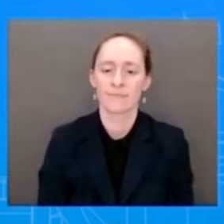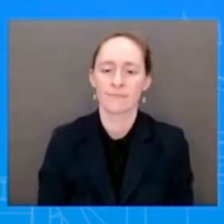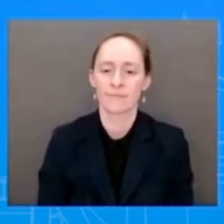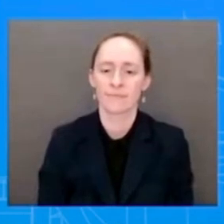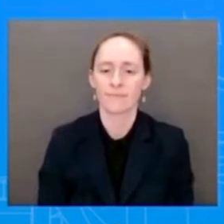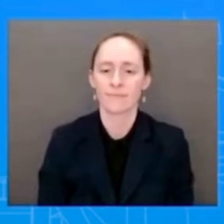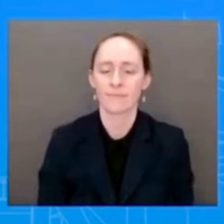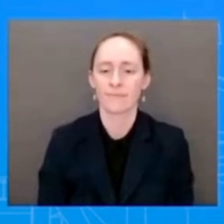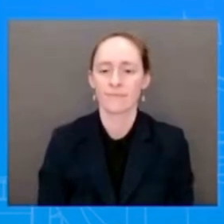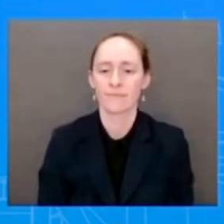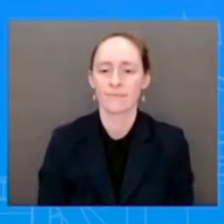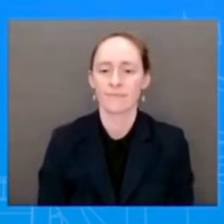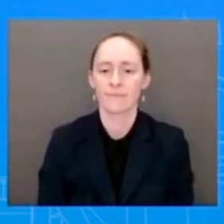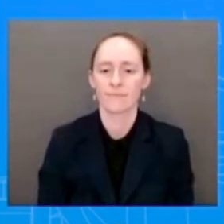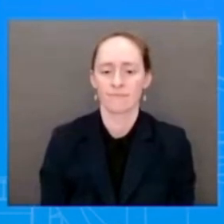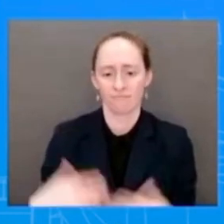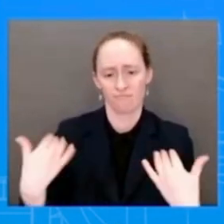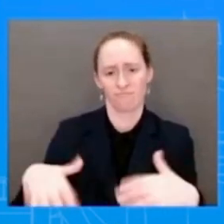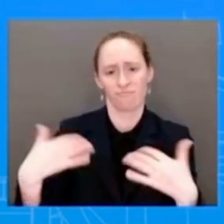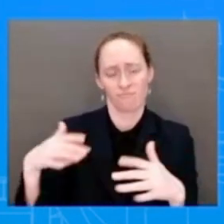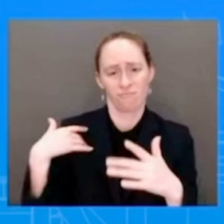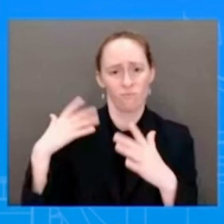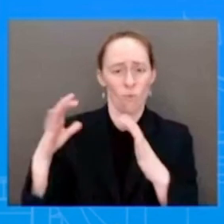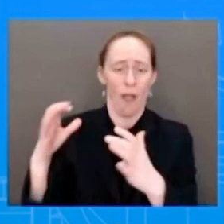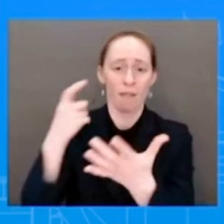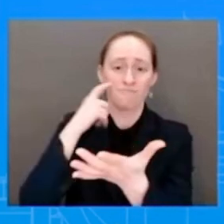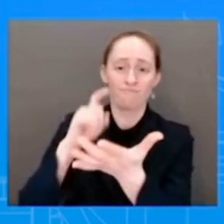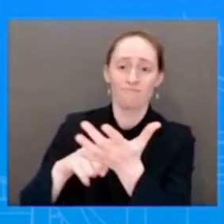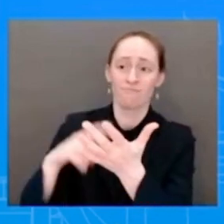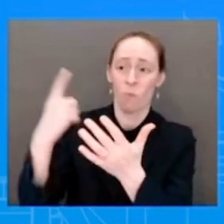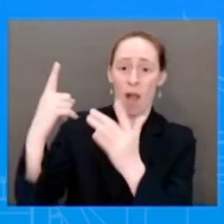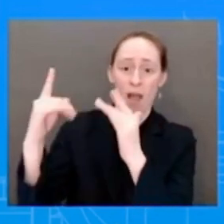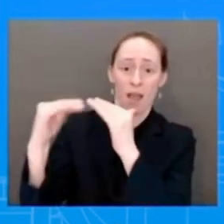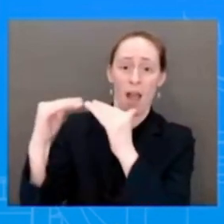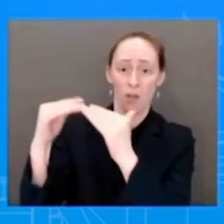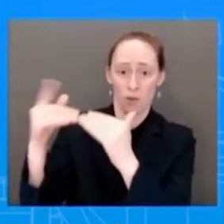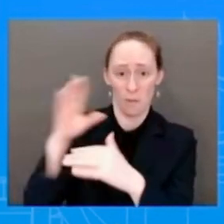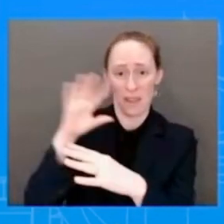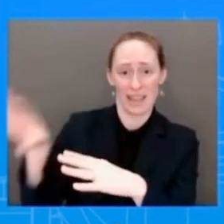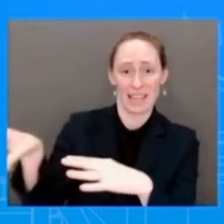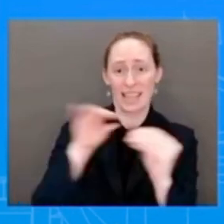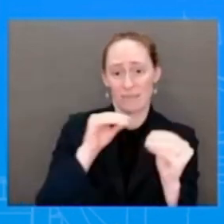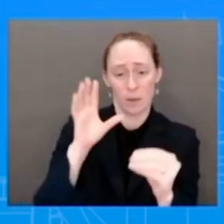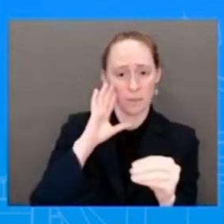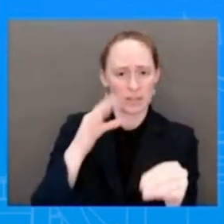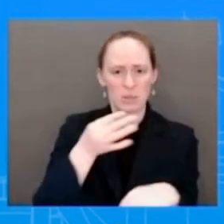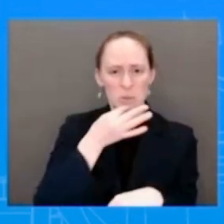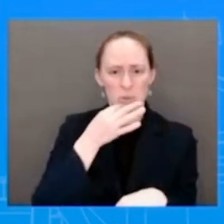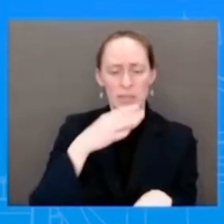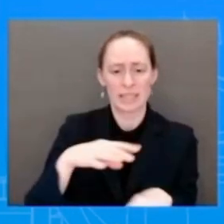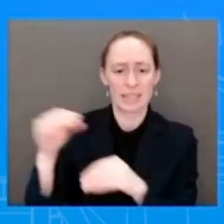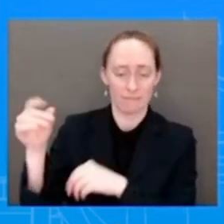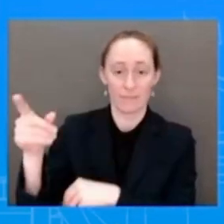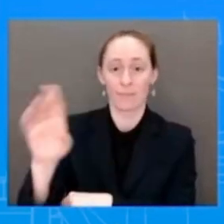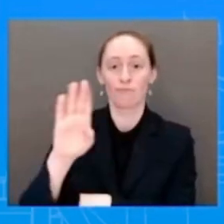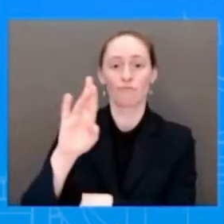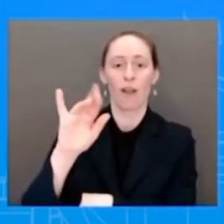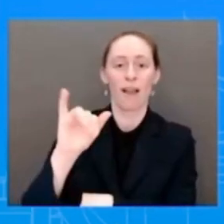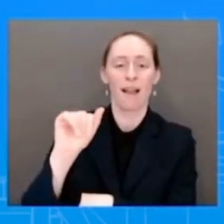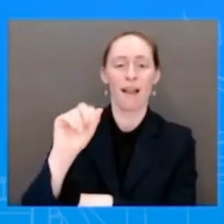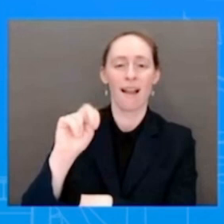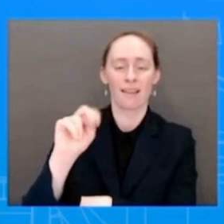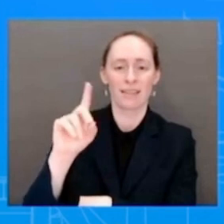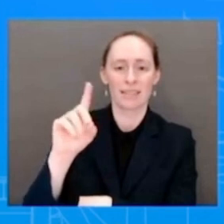leaving the White House. For over two years, Brian Deese has served as the director of the National Economic Council and as one of the